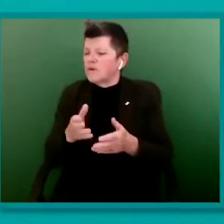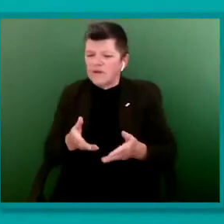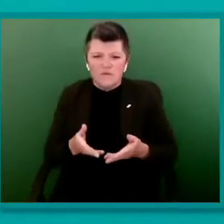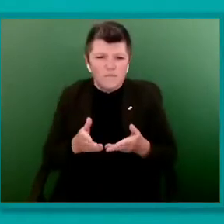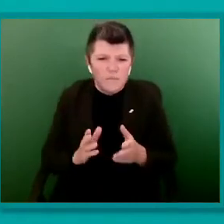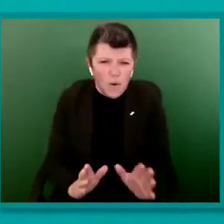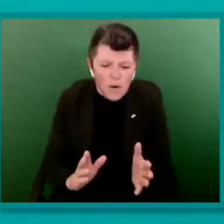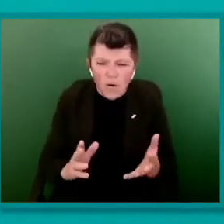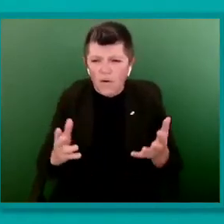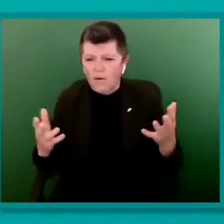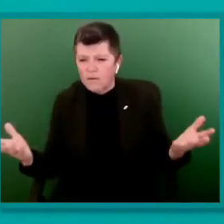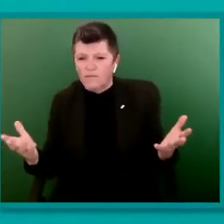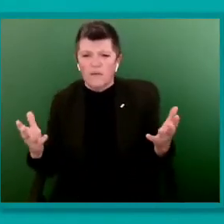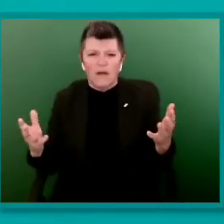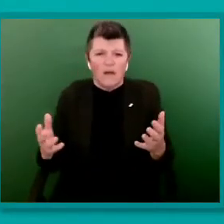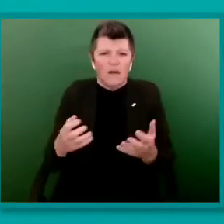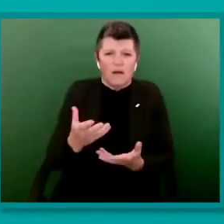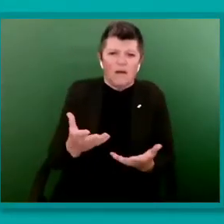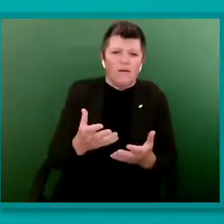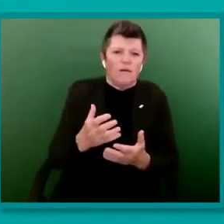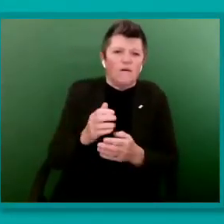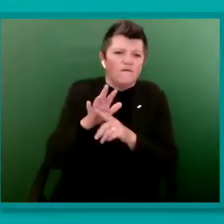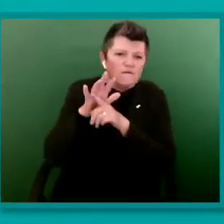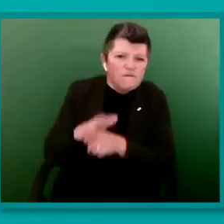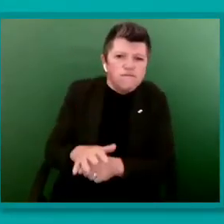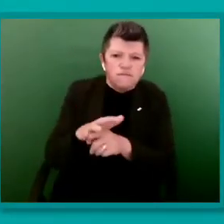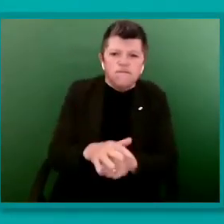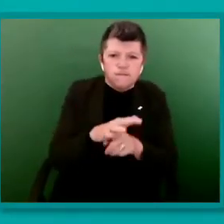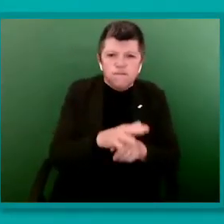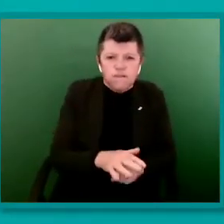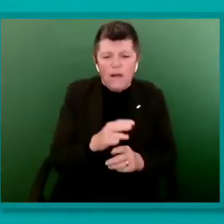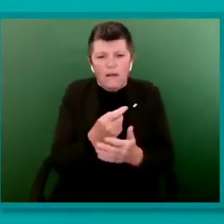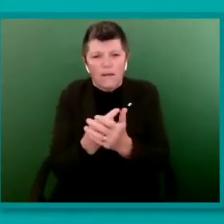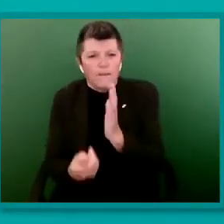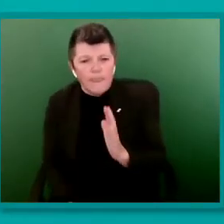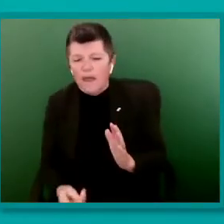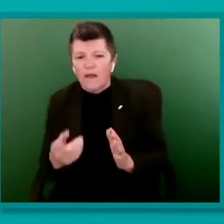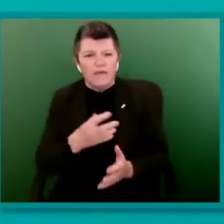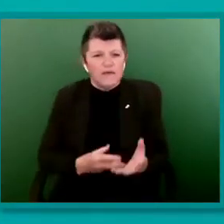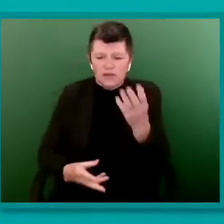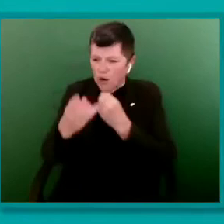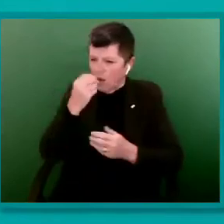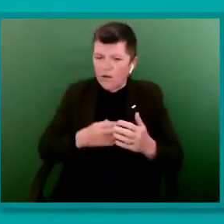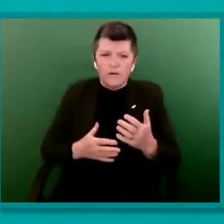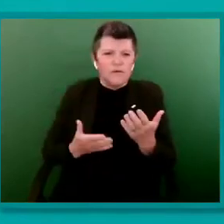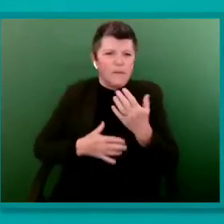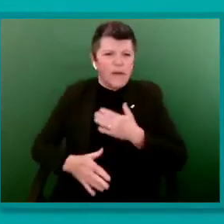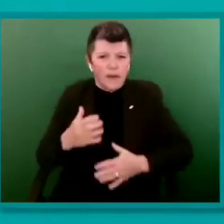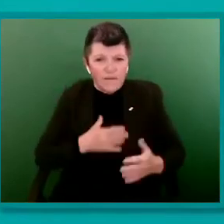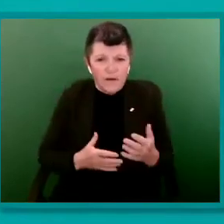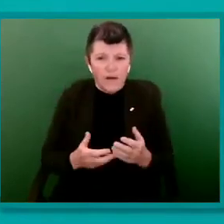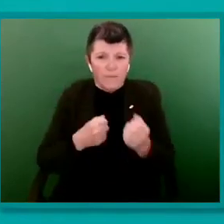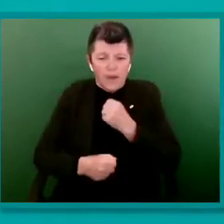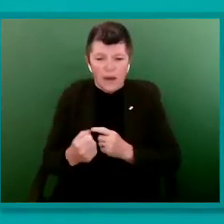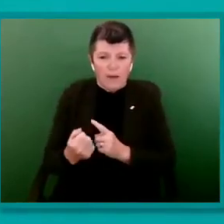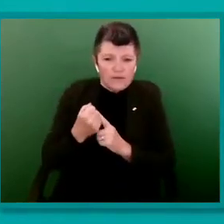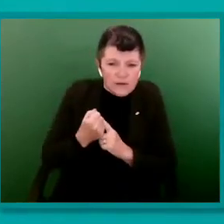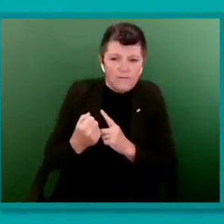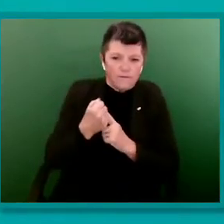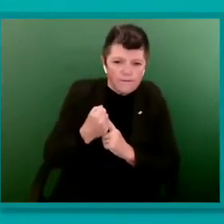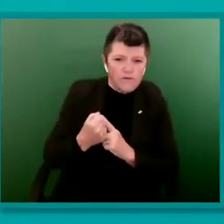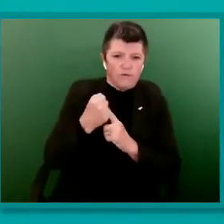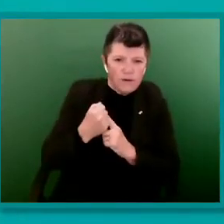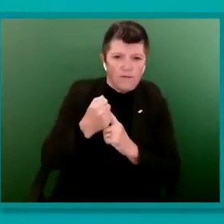transphobic. These are learned behaviours ingrained and reinforced by society as we grow up. And they can be just as easily